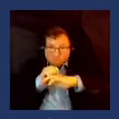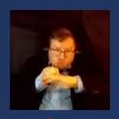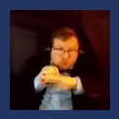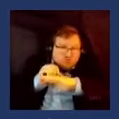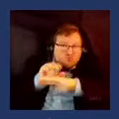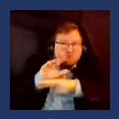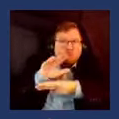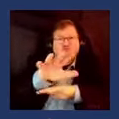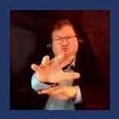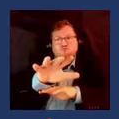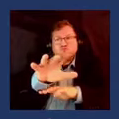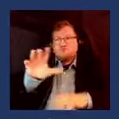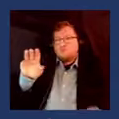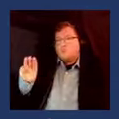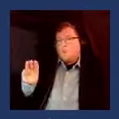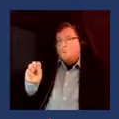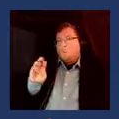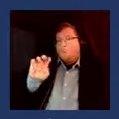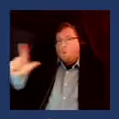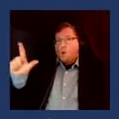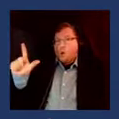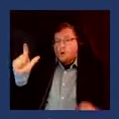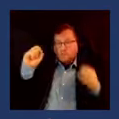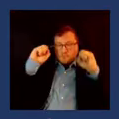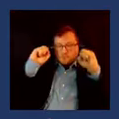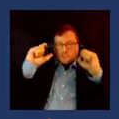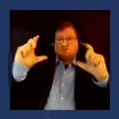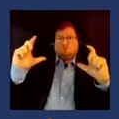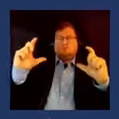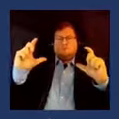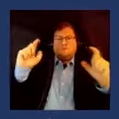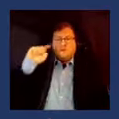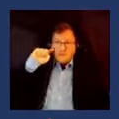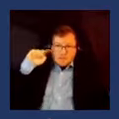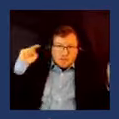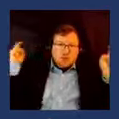awakening that transformed a nation